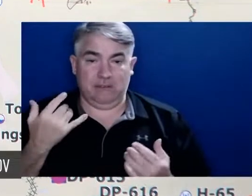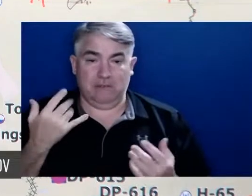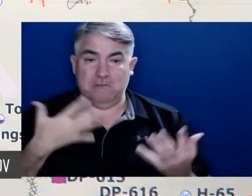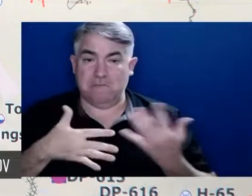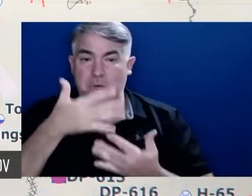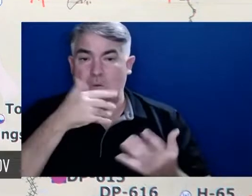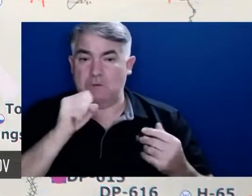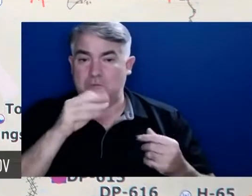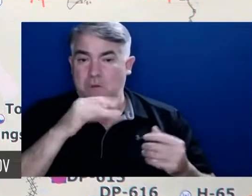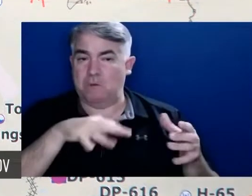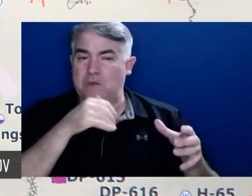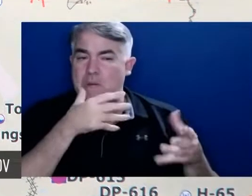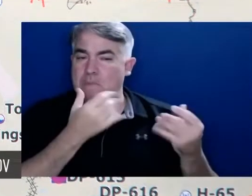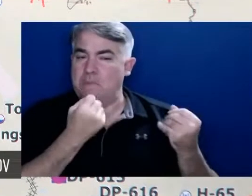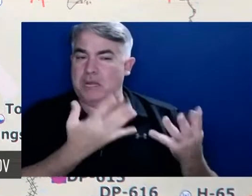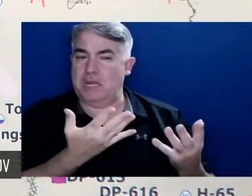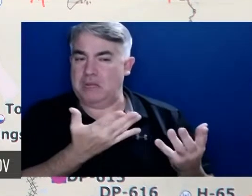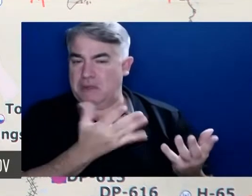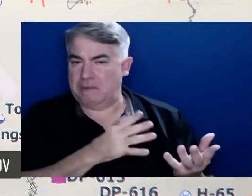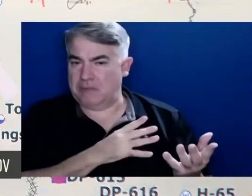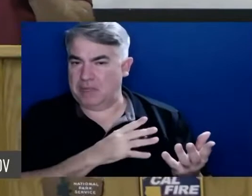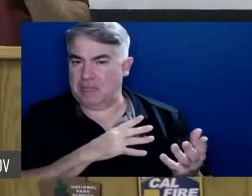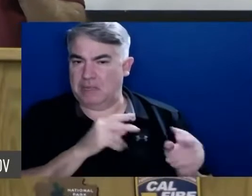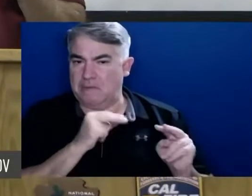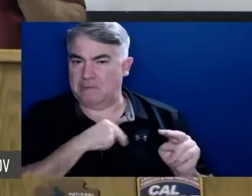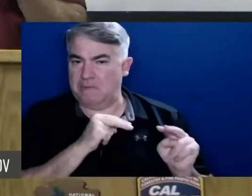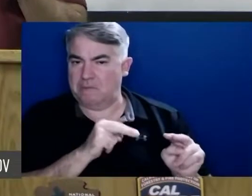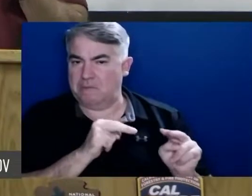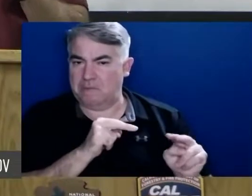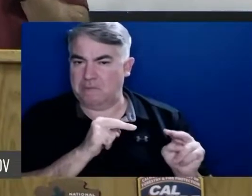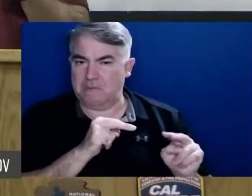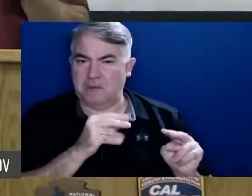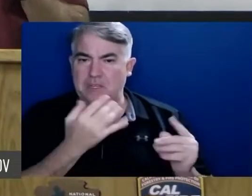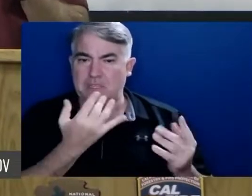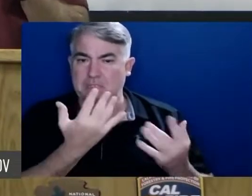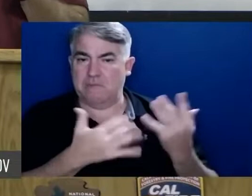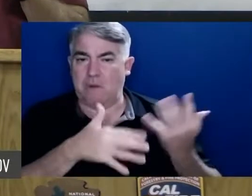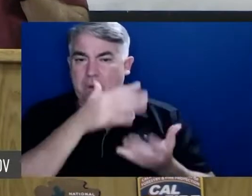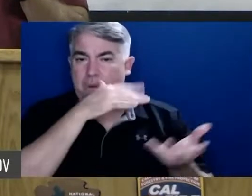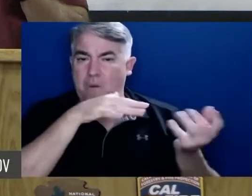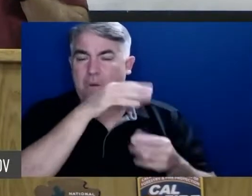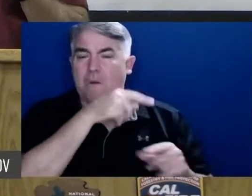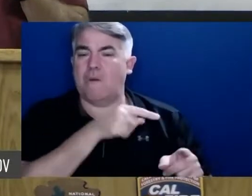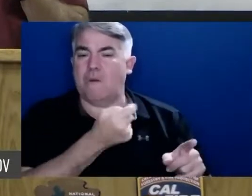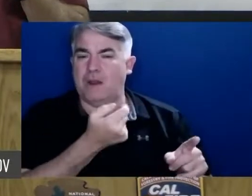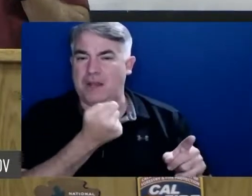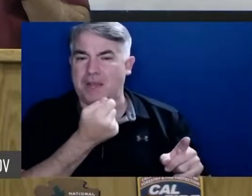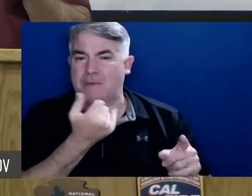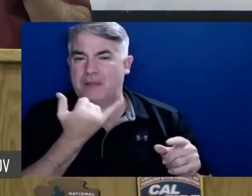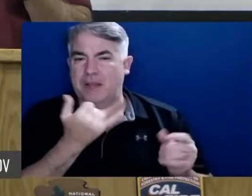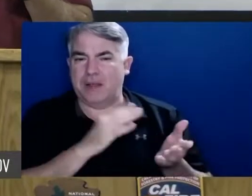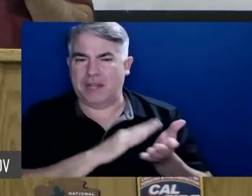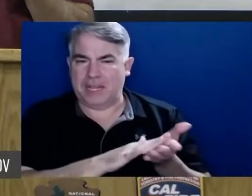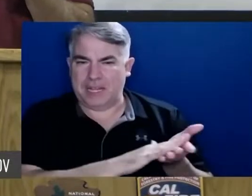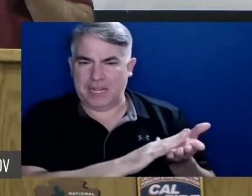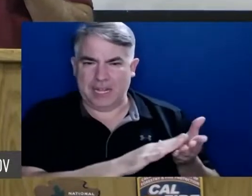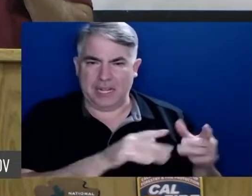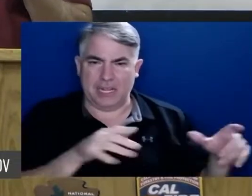encircled it with people with the three crews that have been in there they just need to mop up more a little bit more interior.